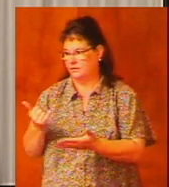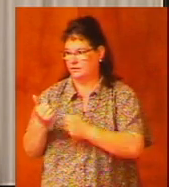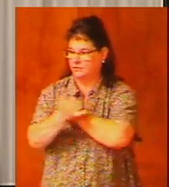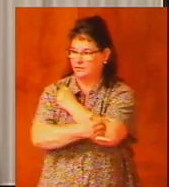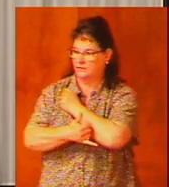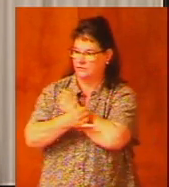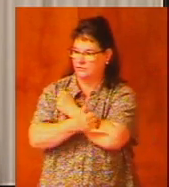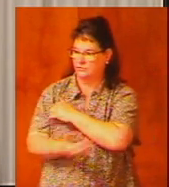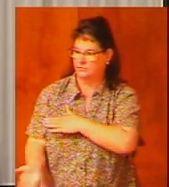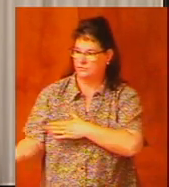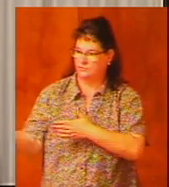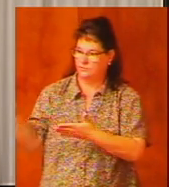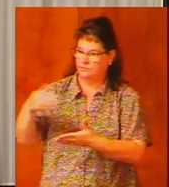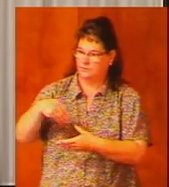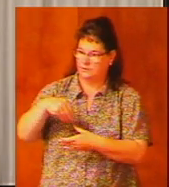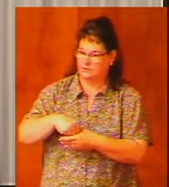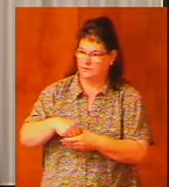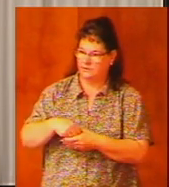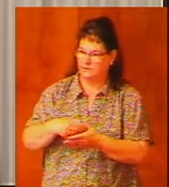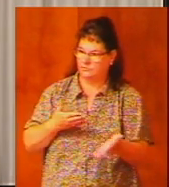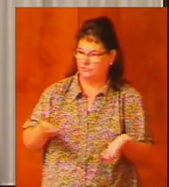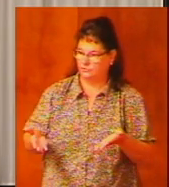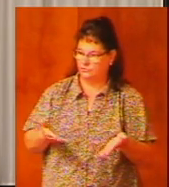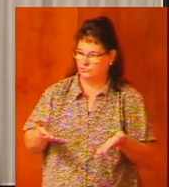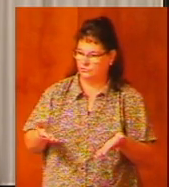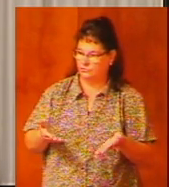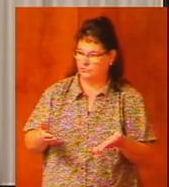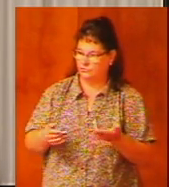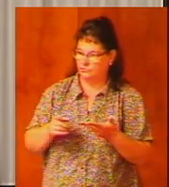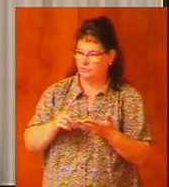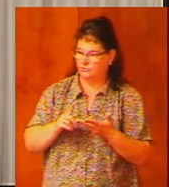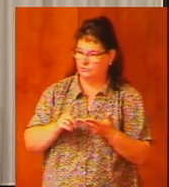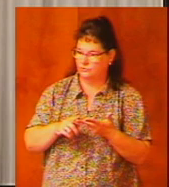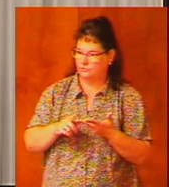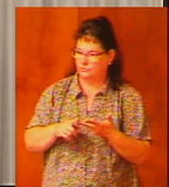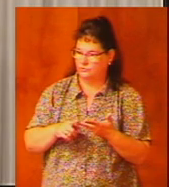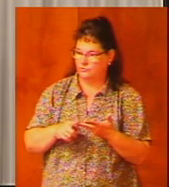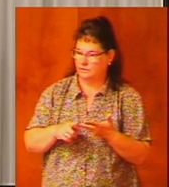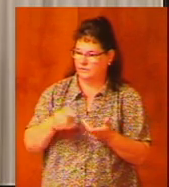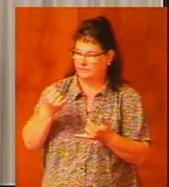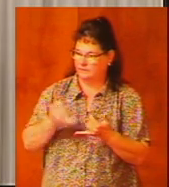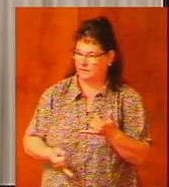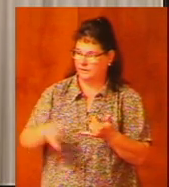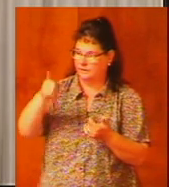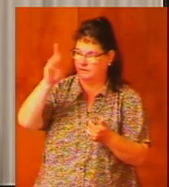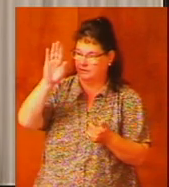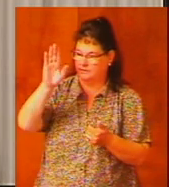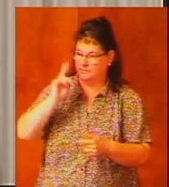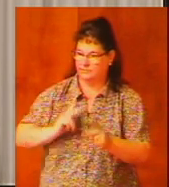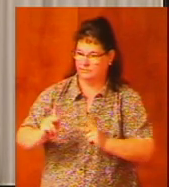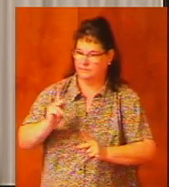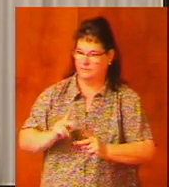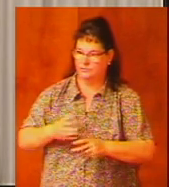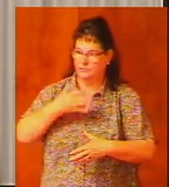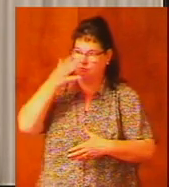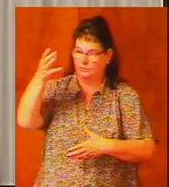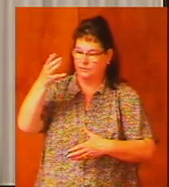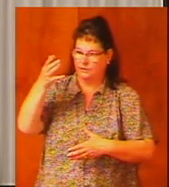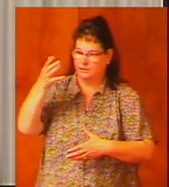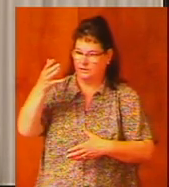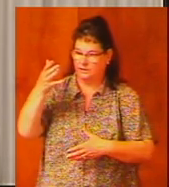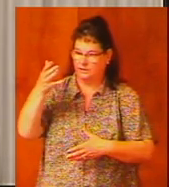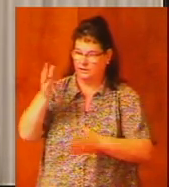to bring them into servitude. and finally, God's people would cry out in